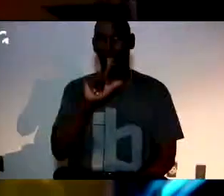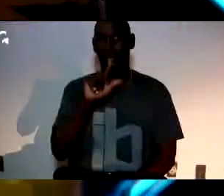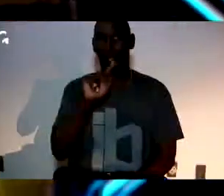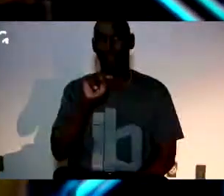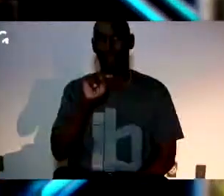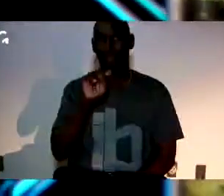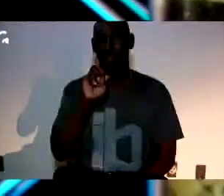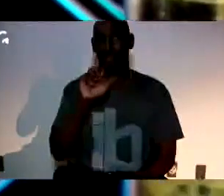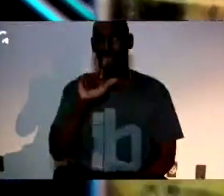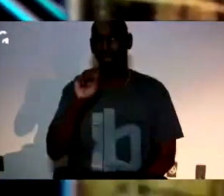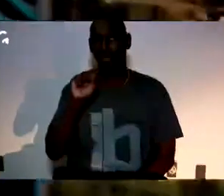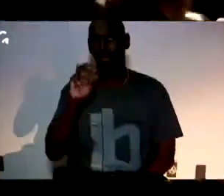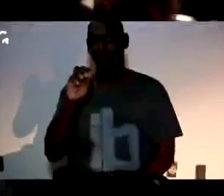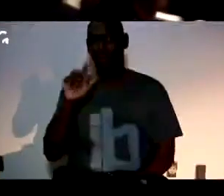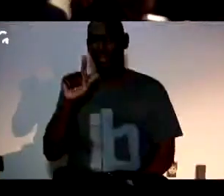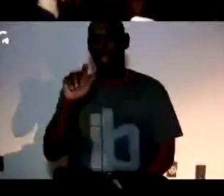Ms. Bernadette Nettall.